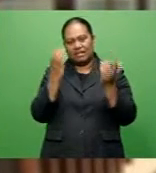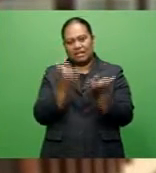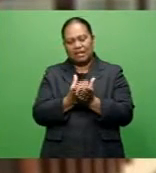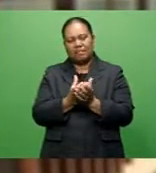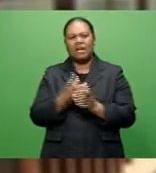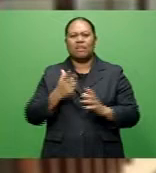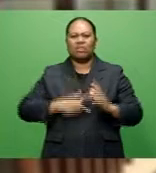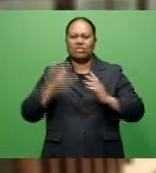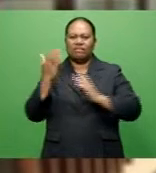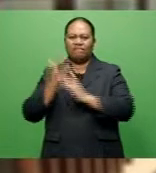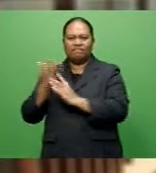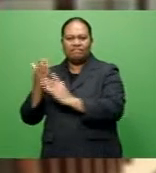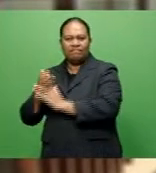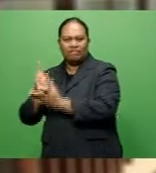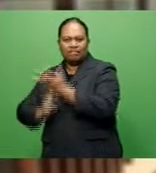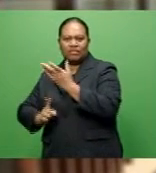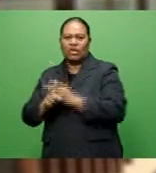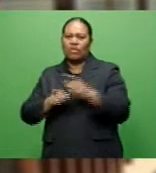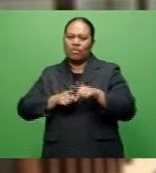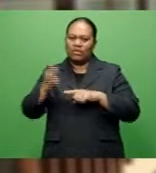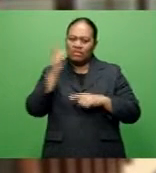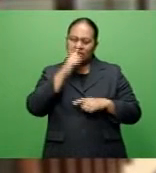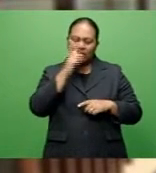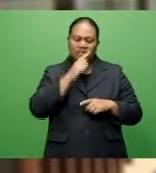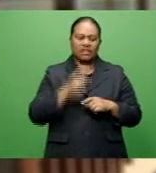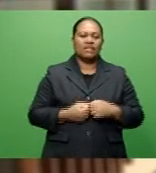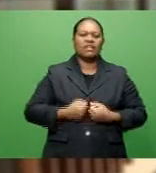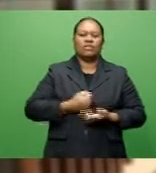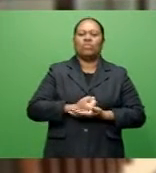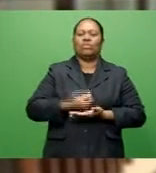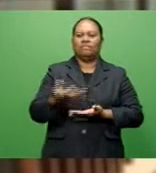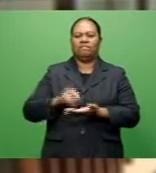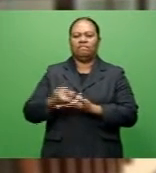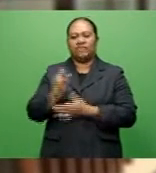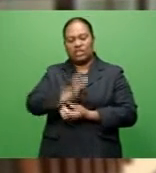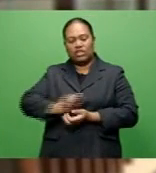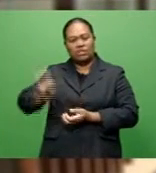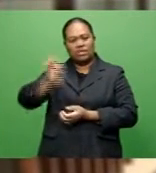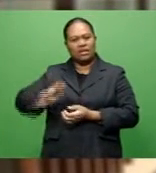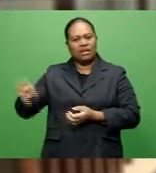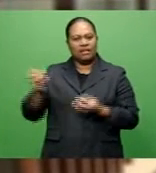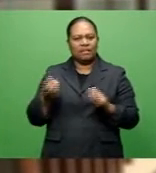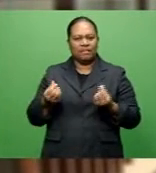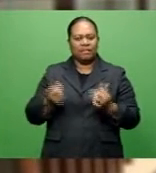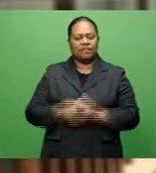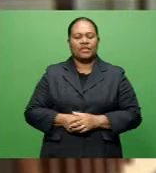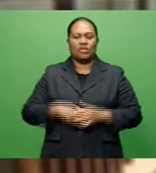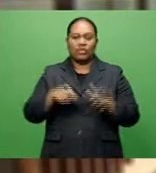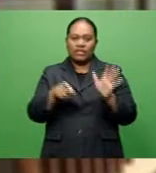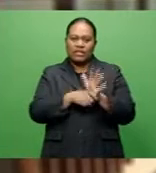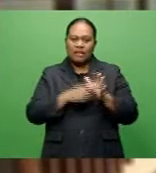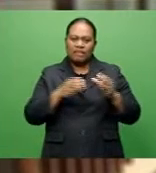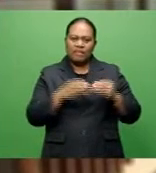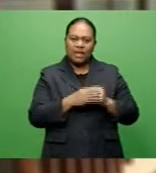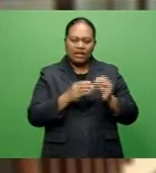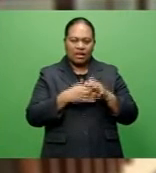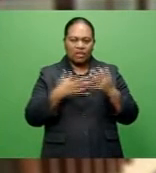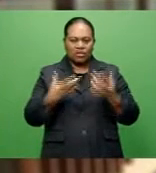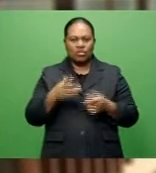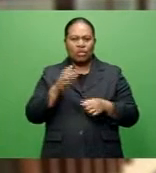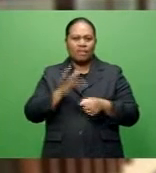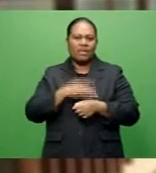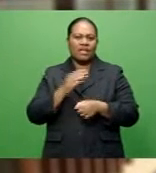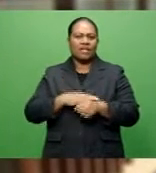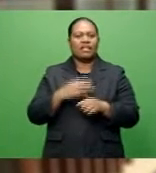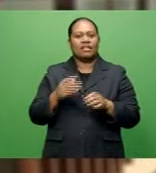measures choked consumer spending in Europe's largest economy. For tomorrow, the Reserve Bank of Australia is set to hold its February